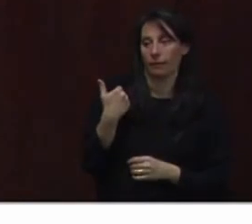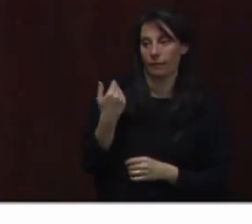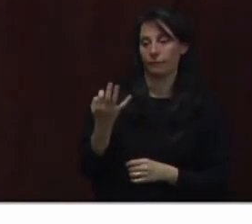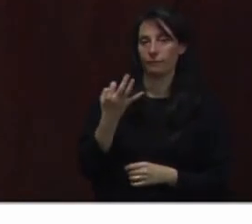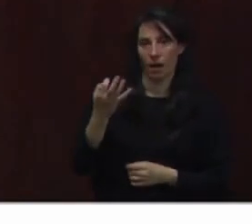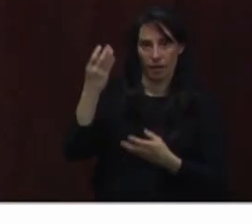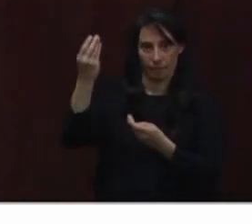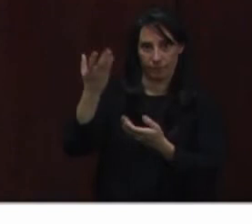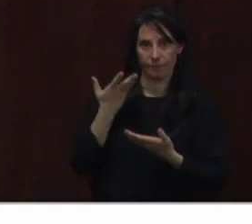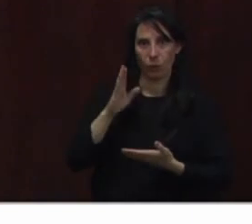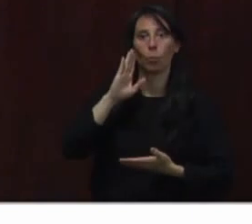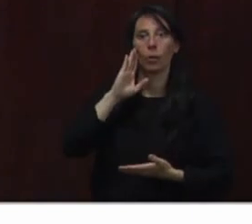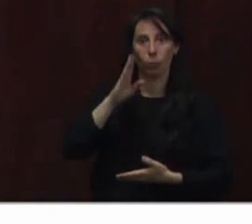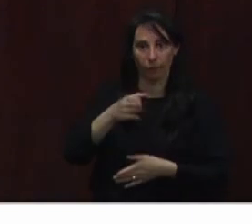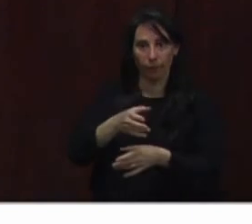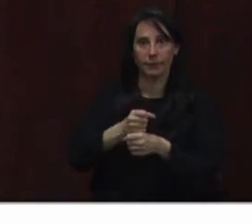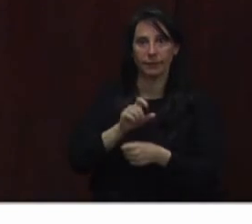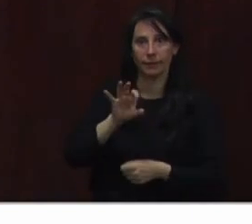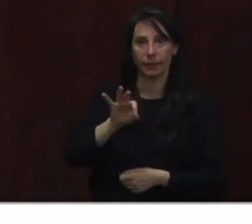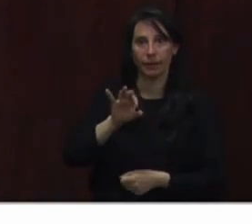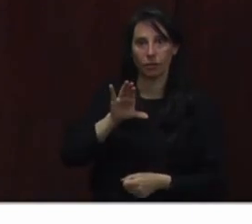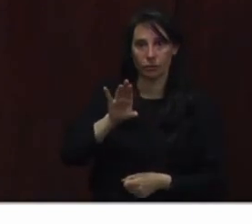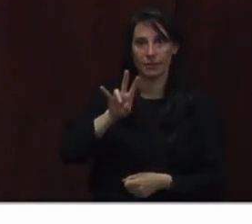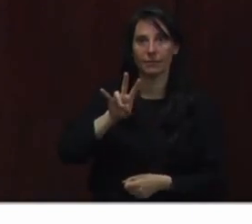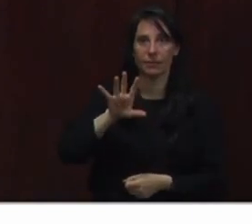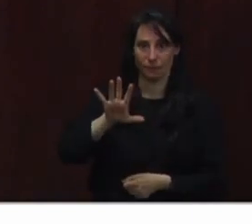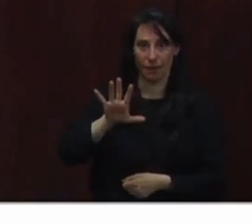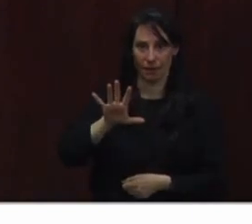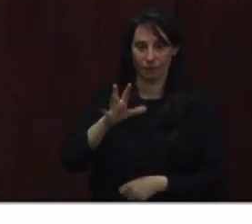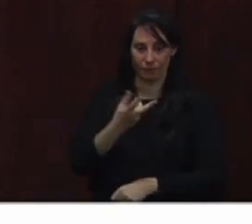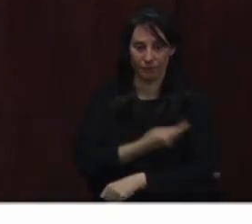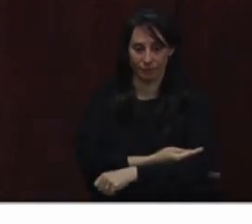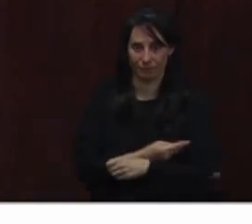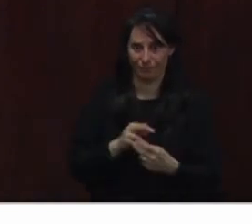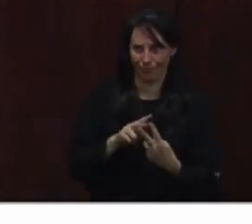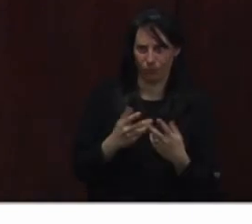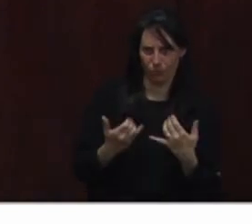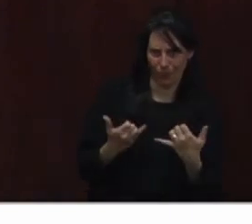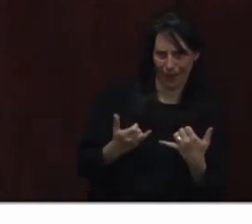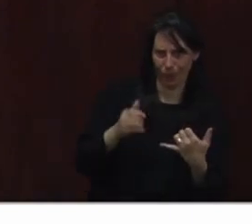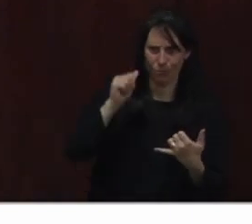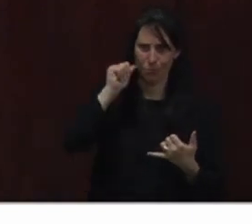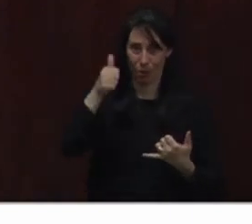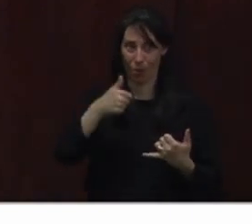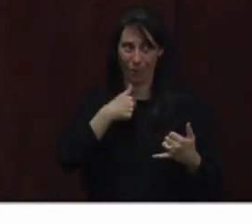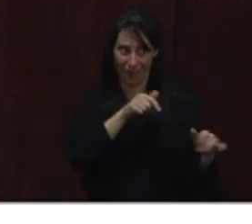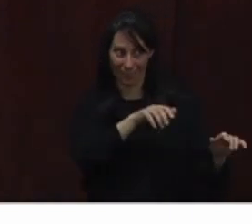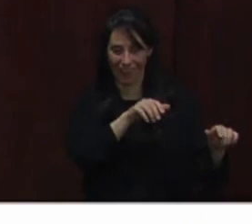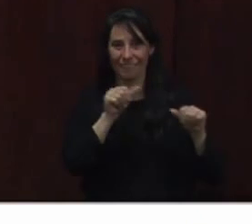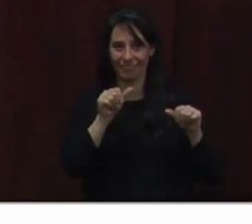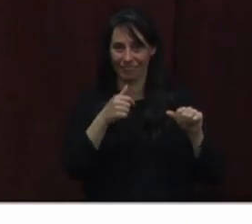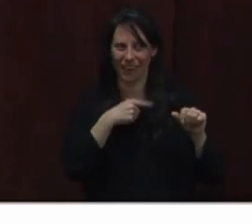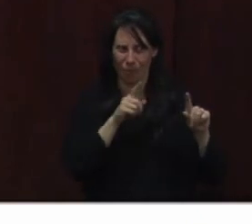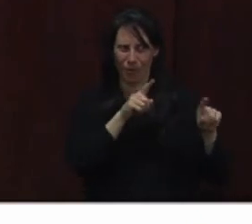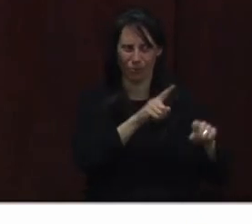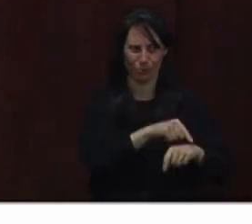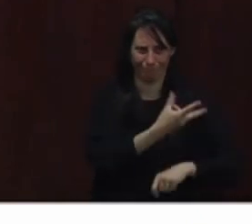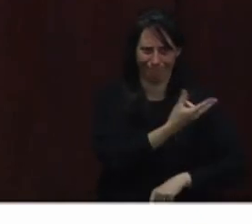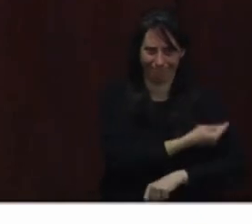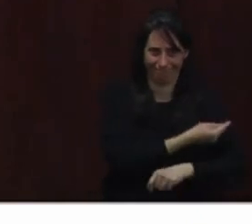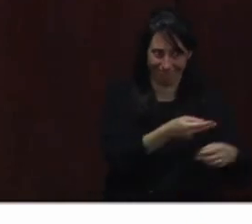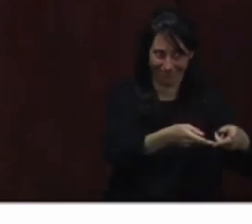be receiving 975 doses either today or tomorrow. When I left the VAC site to come to the meeting,